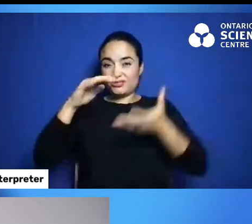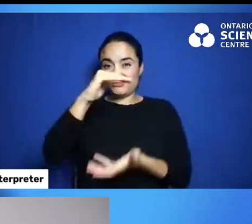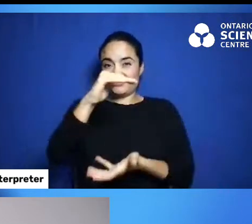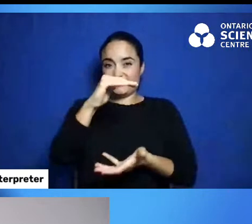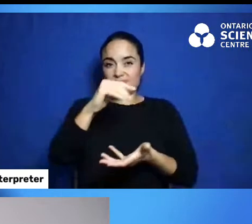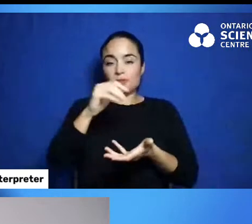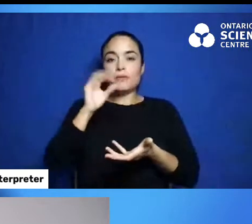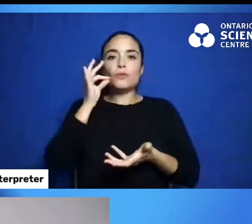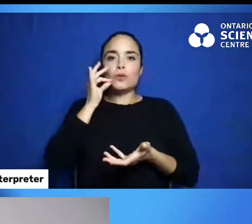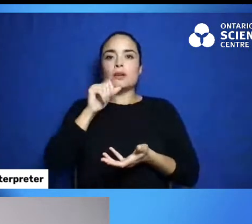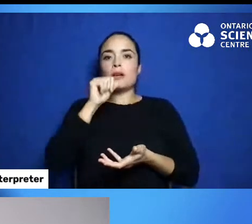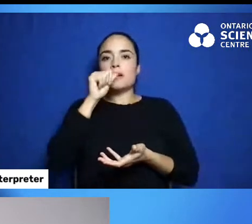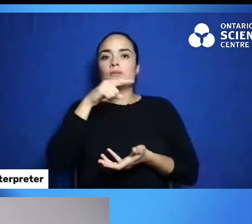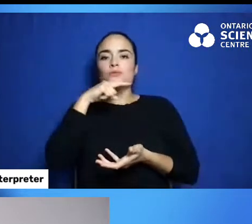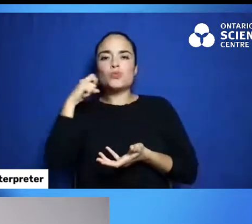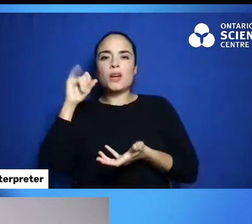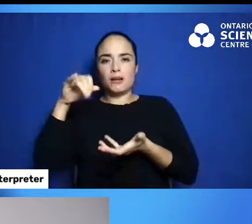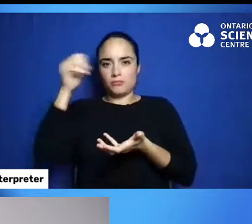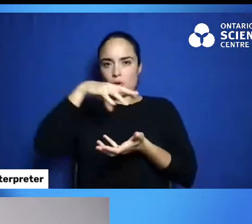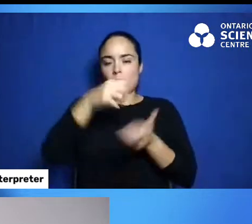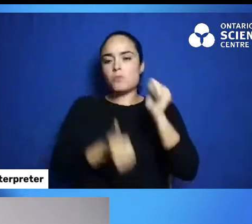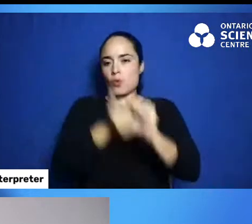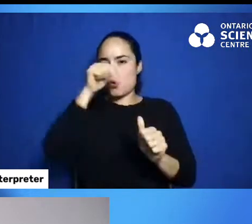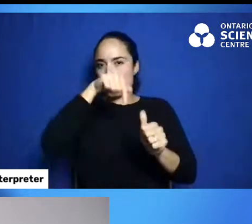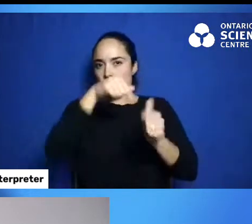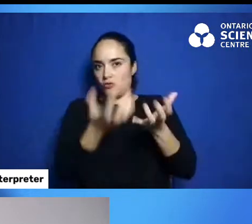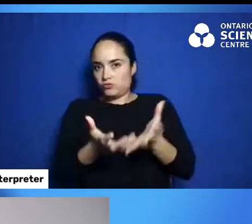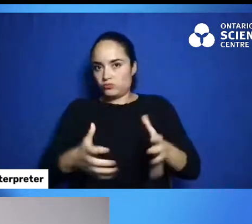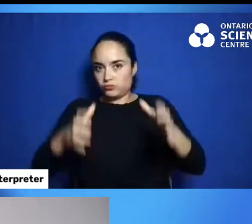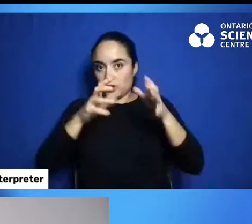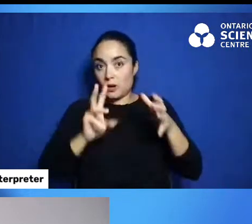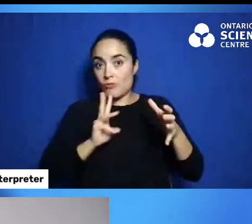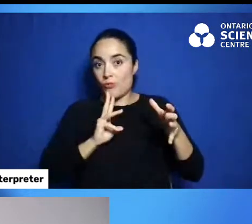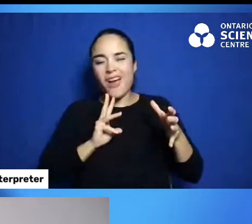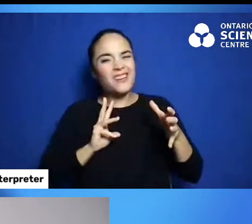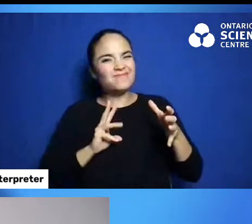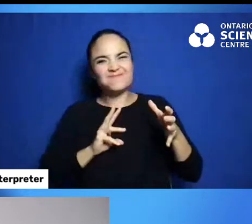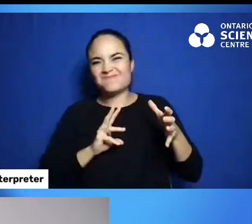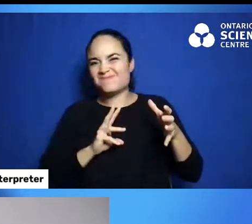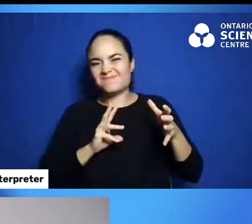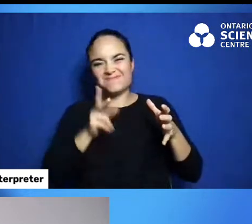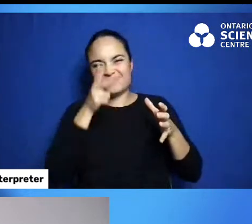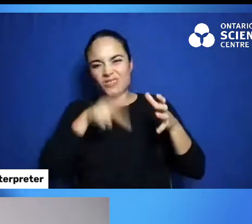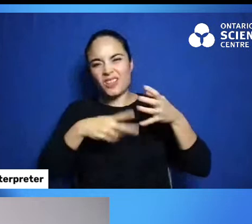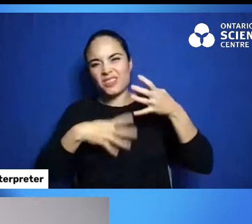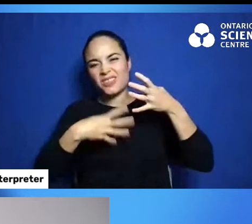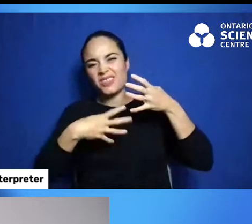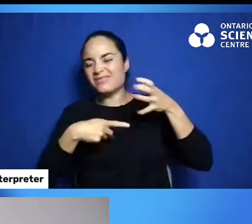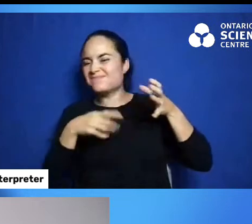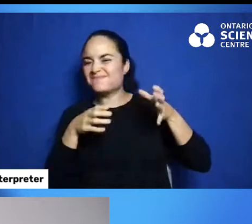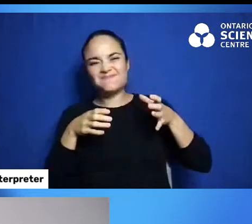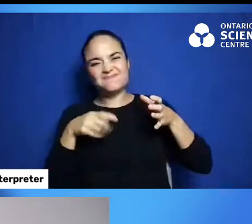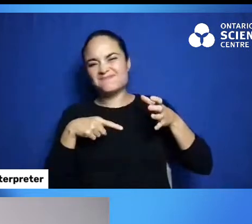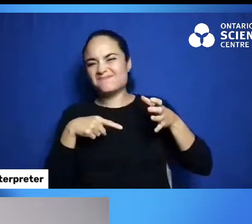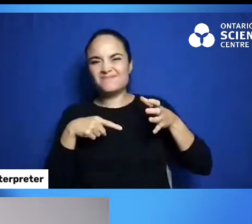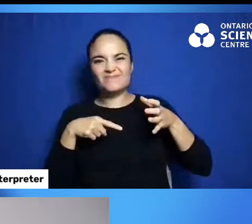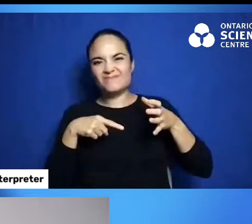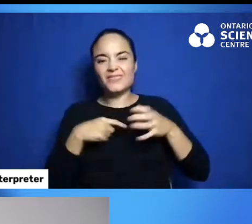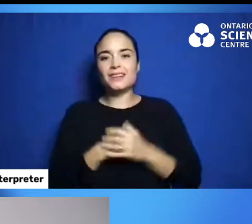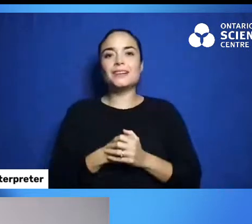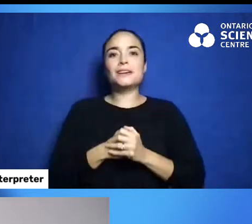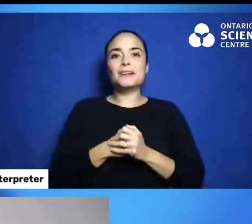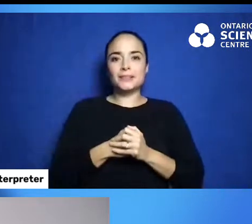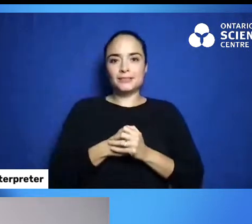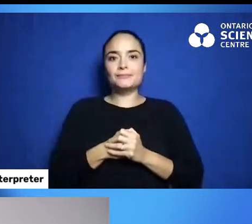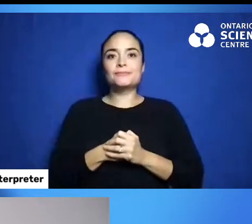and nuts, it didn't hold the most water. So, while we know some baskets are made for fruit